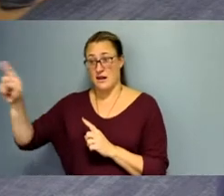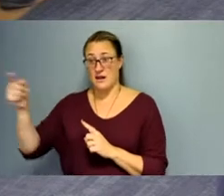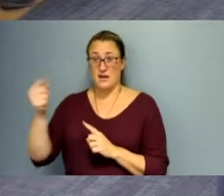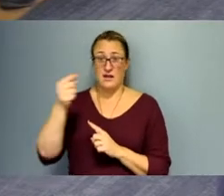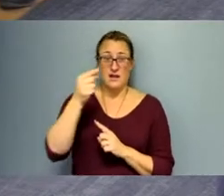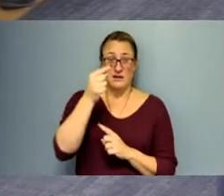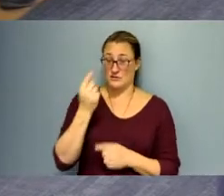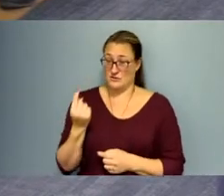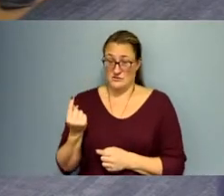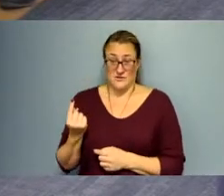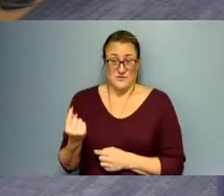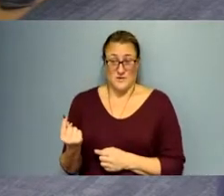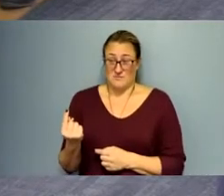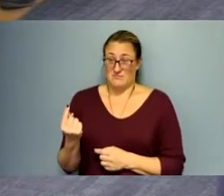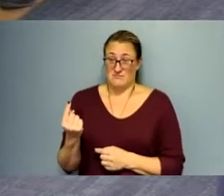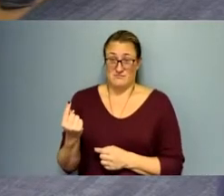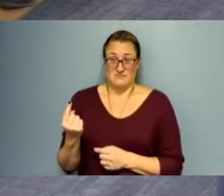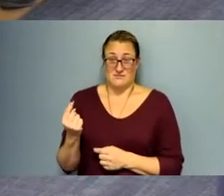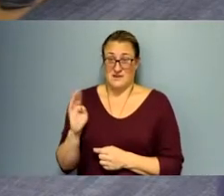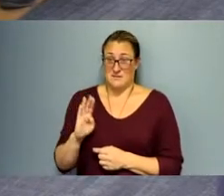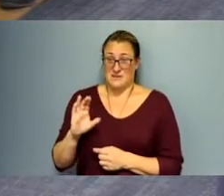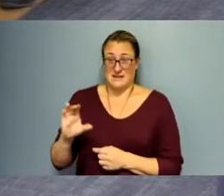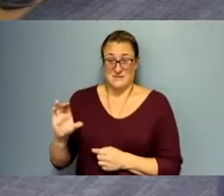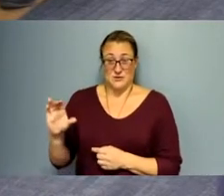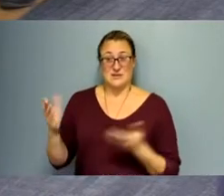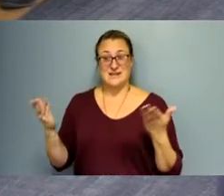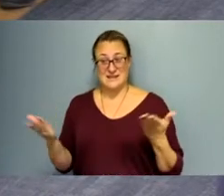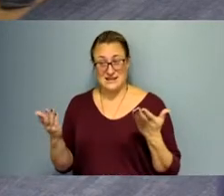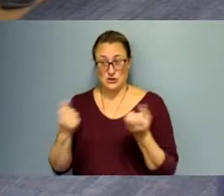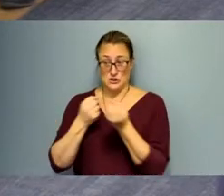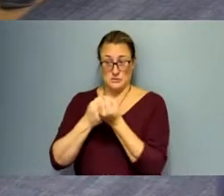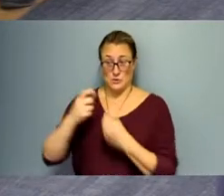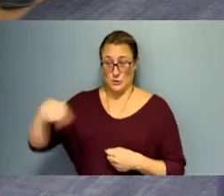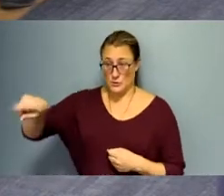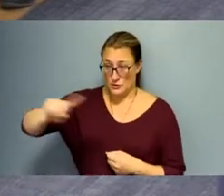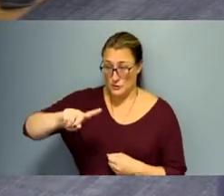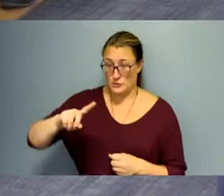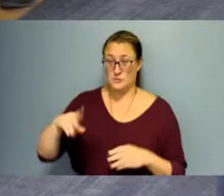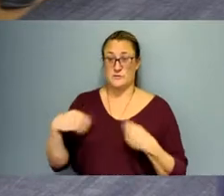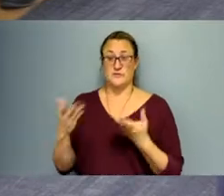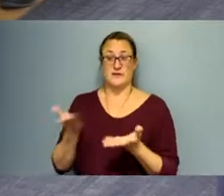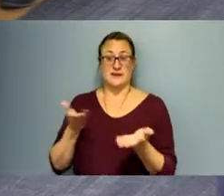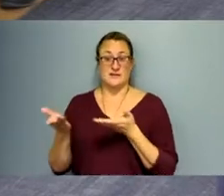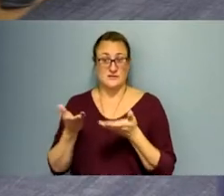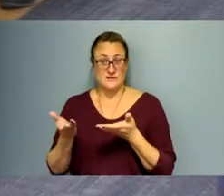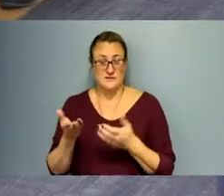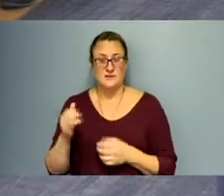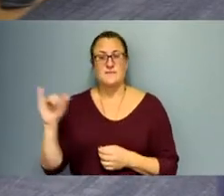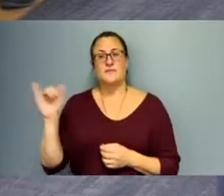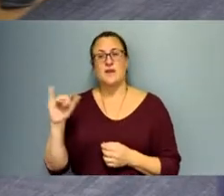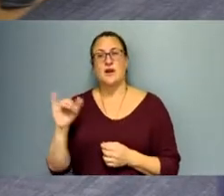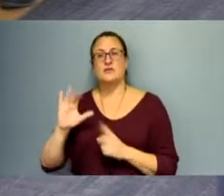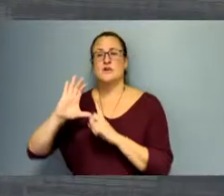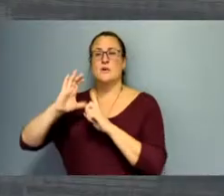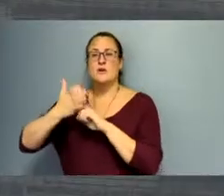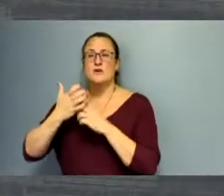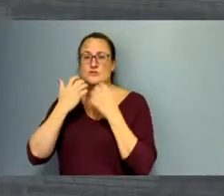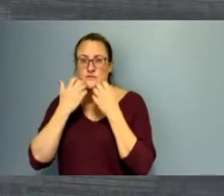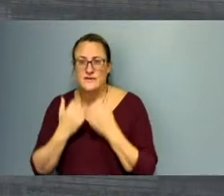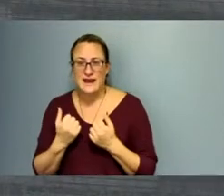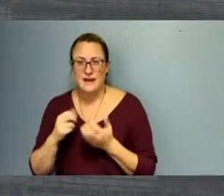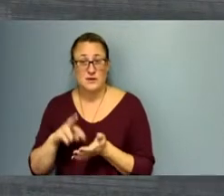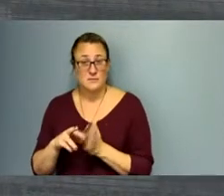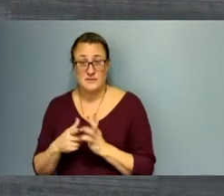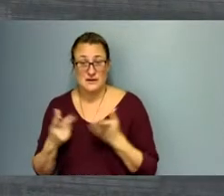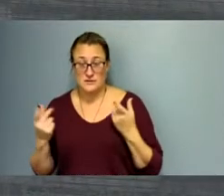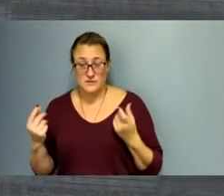are here to support you and to serve you. Second, creating a culture of care. want to make sure that whatever we